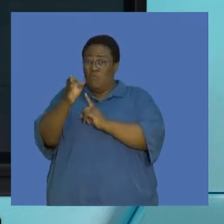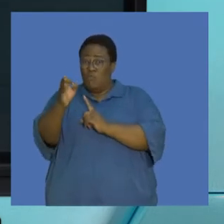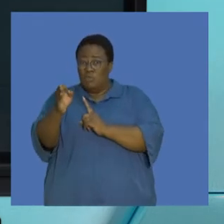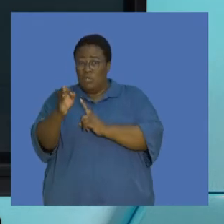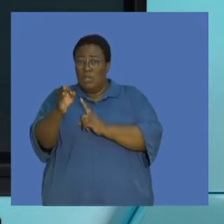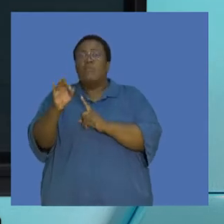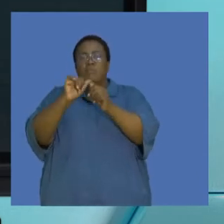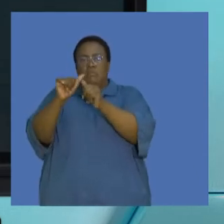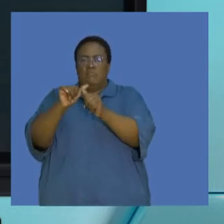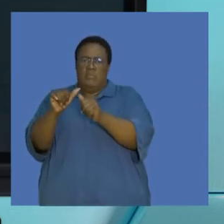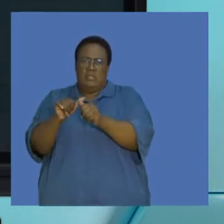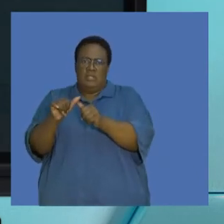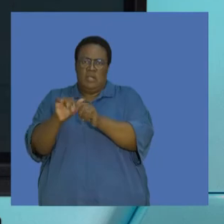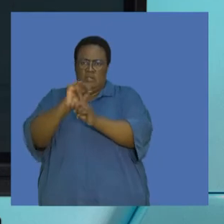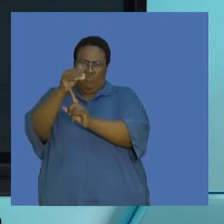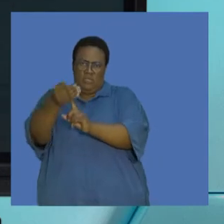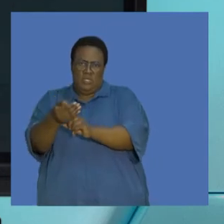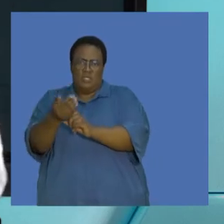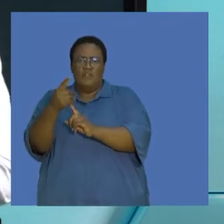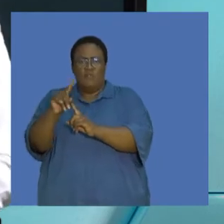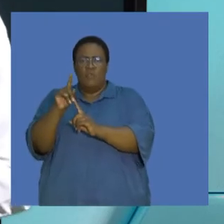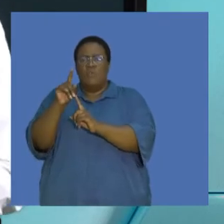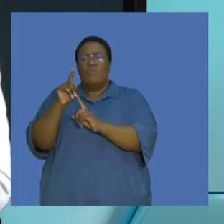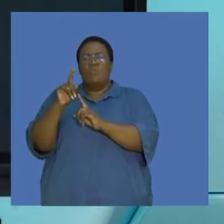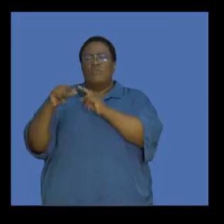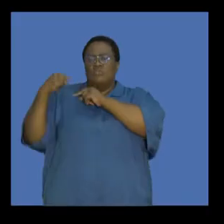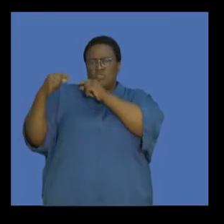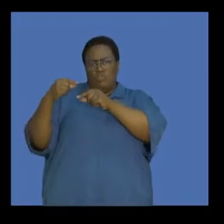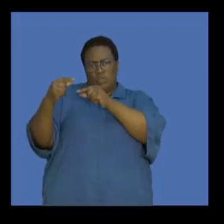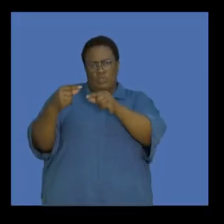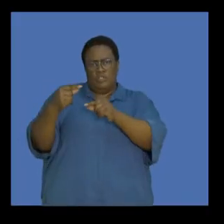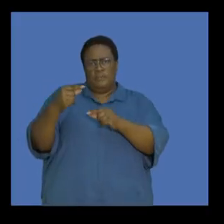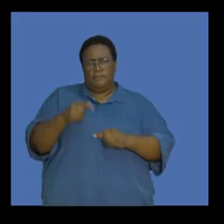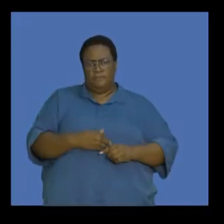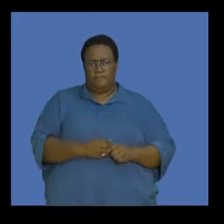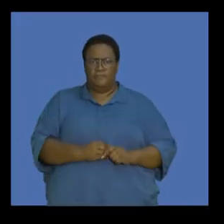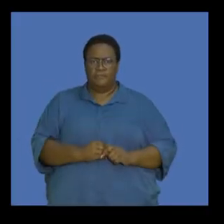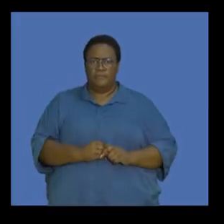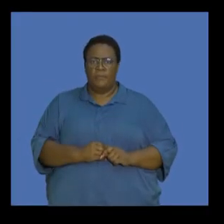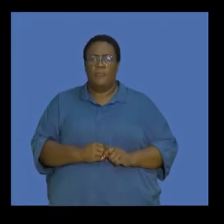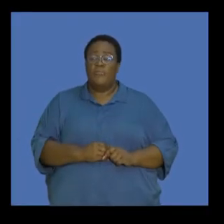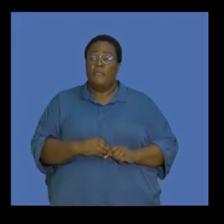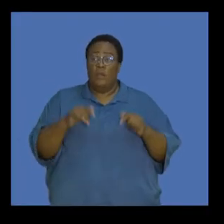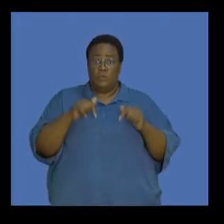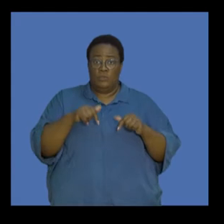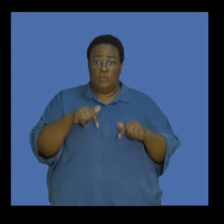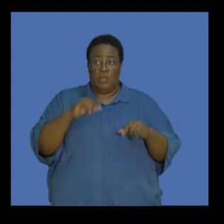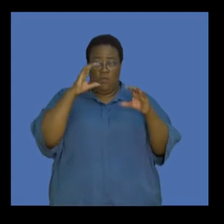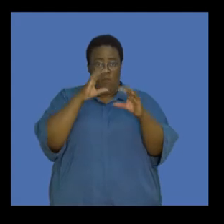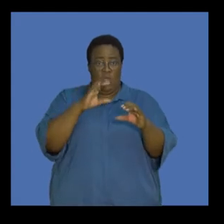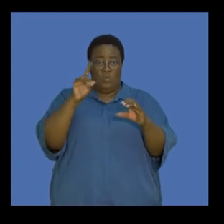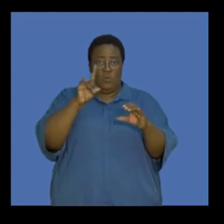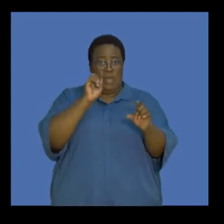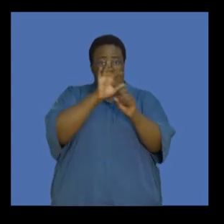the next generations to come. So let's get to the chase. Right, so in our lesson today, we're going to focus on